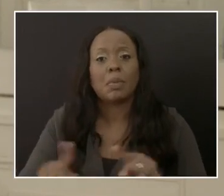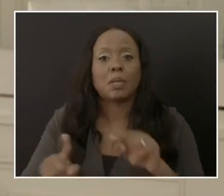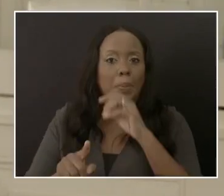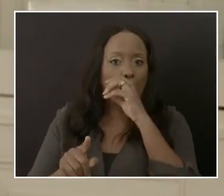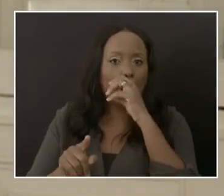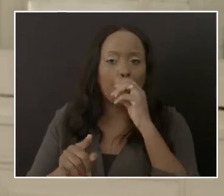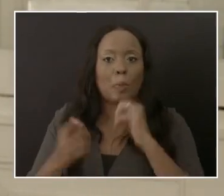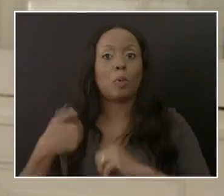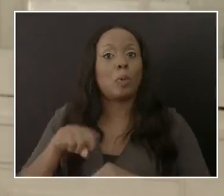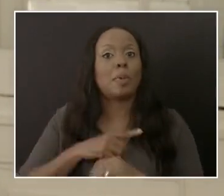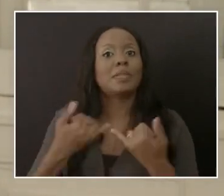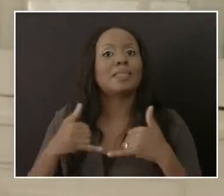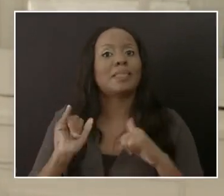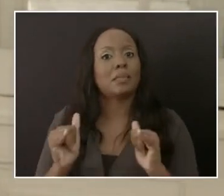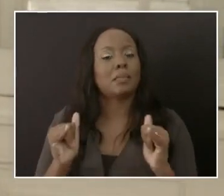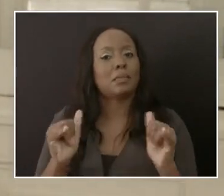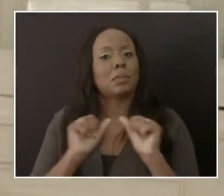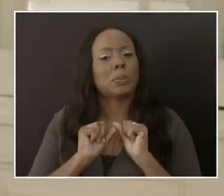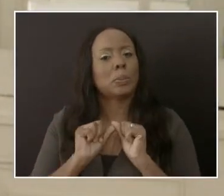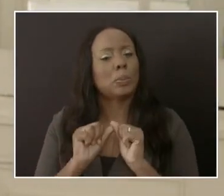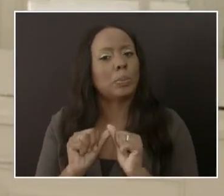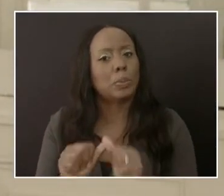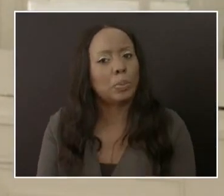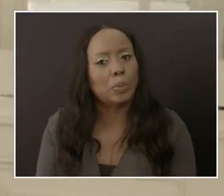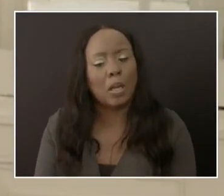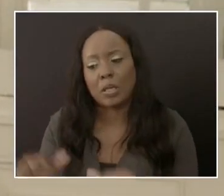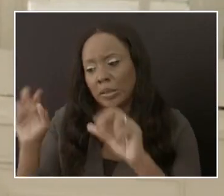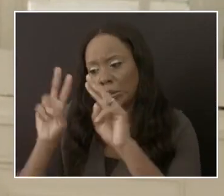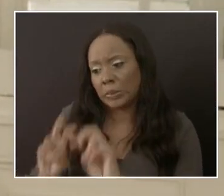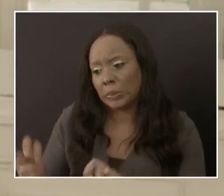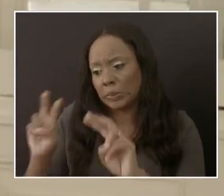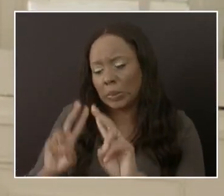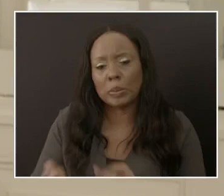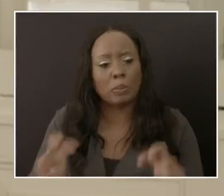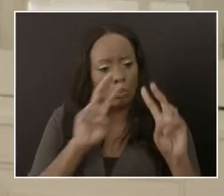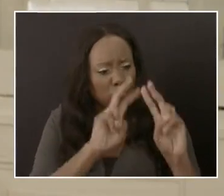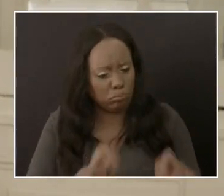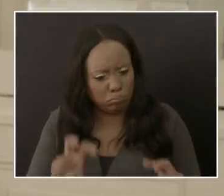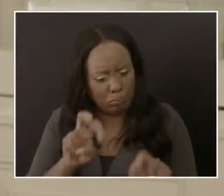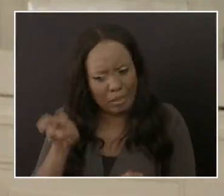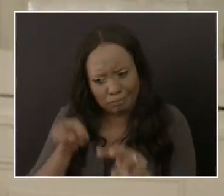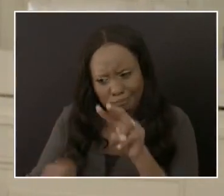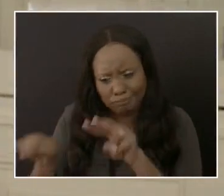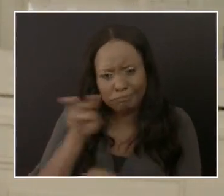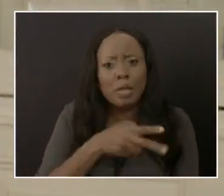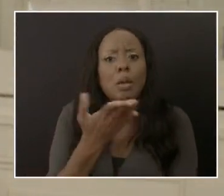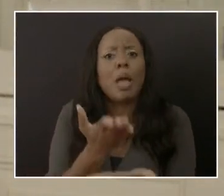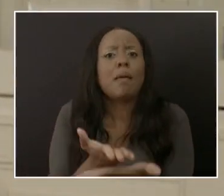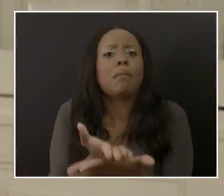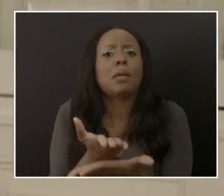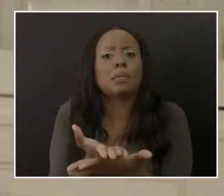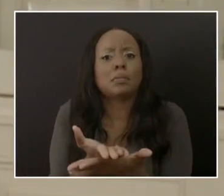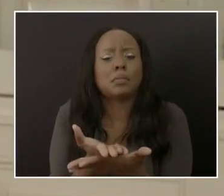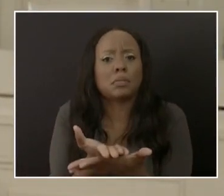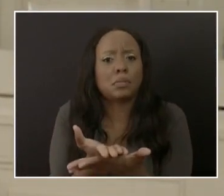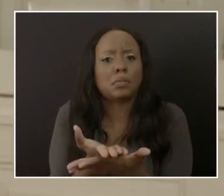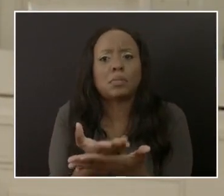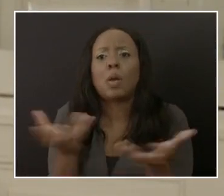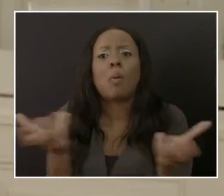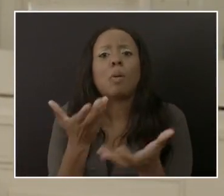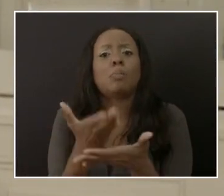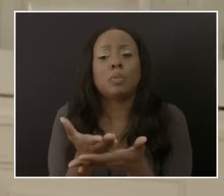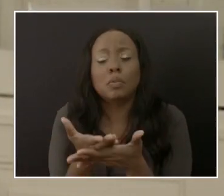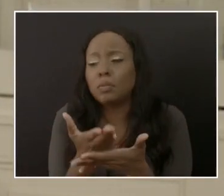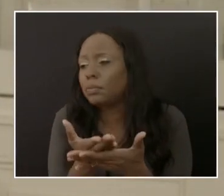we will continuously examine the evidence. We will come to the public letting them know.